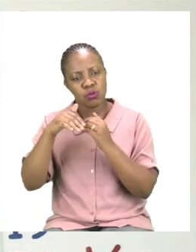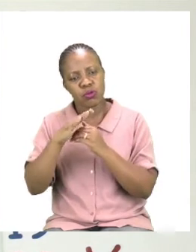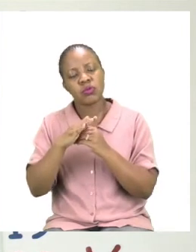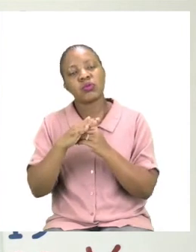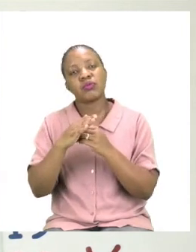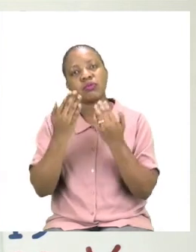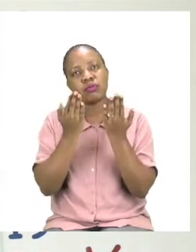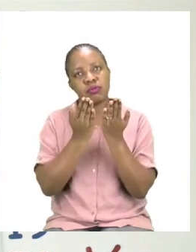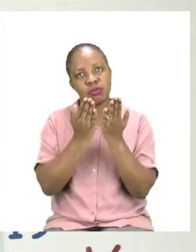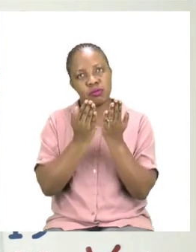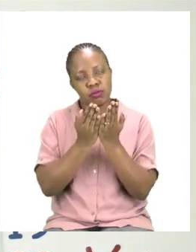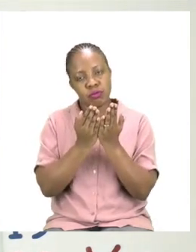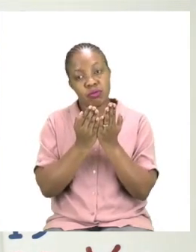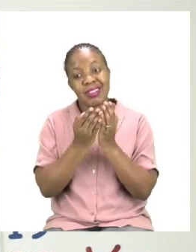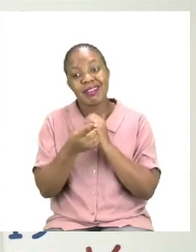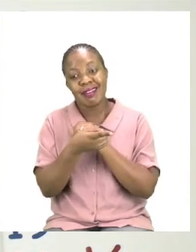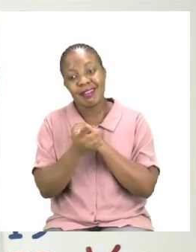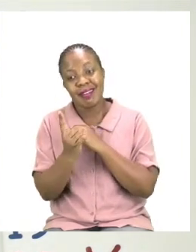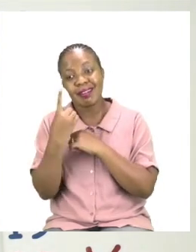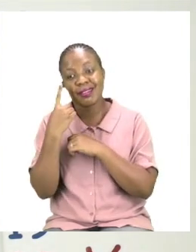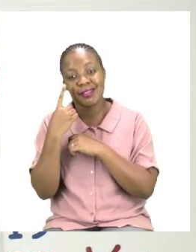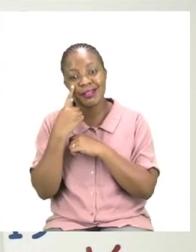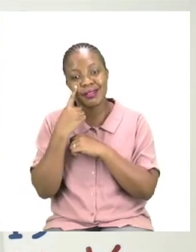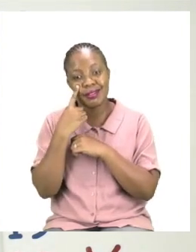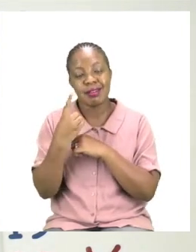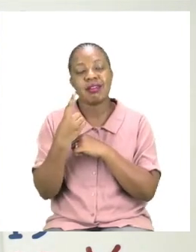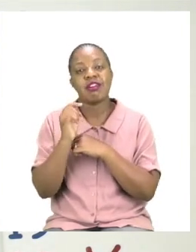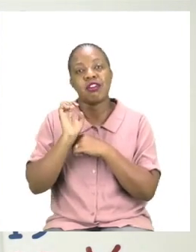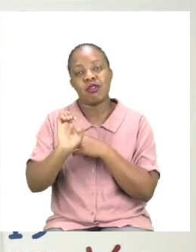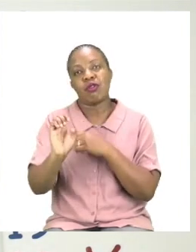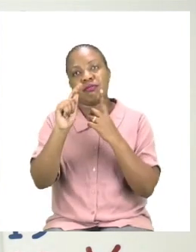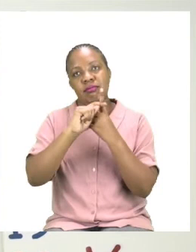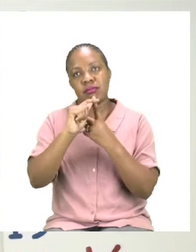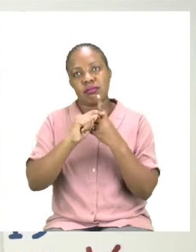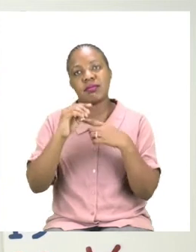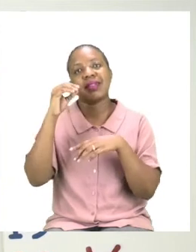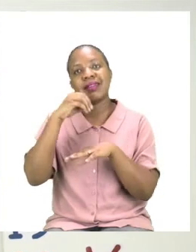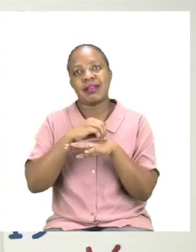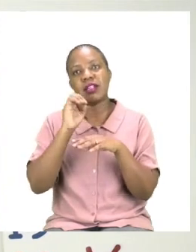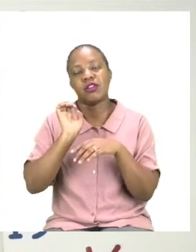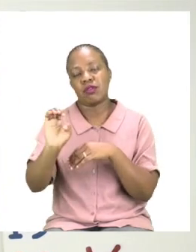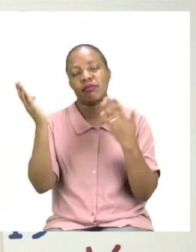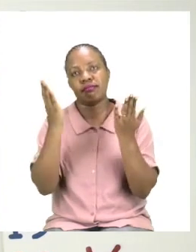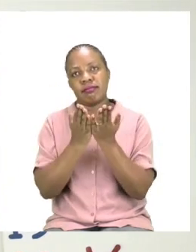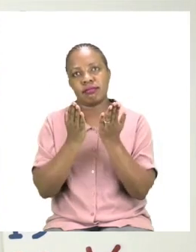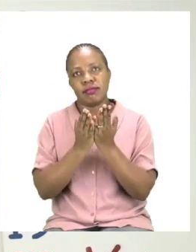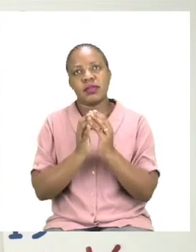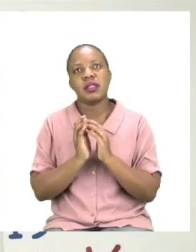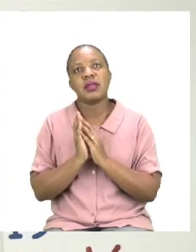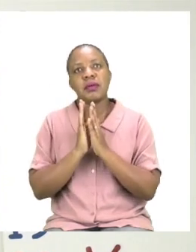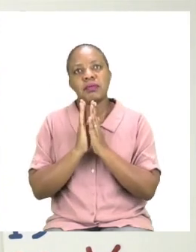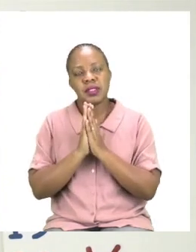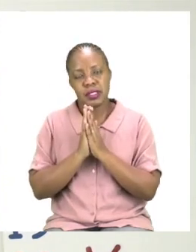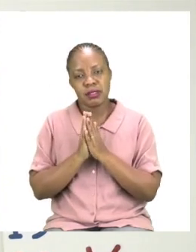at school. I'd like you to try and use these words as the week goes on in any of the work that you